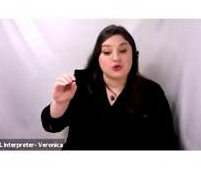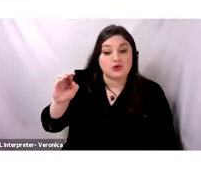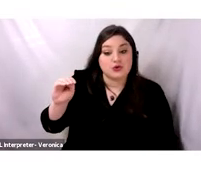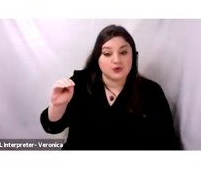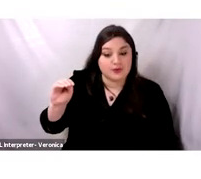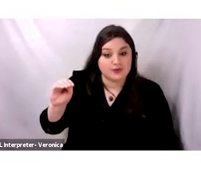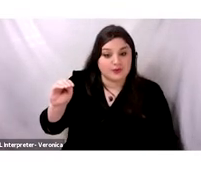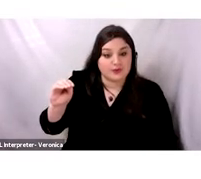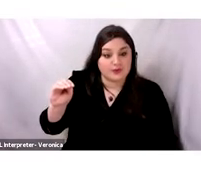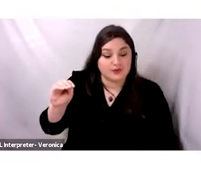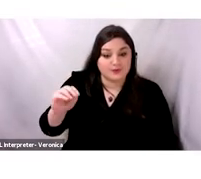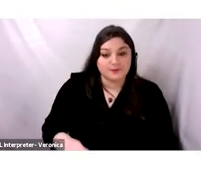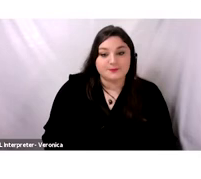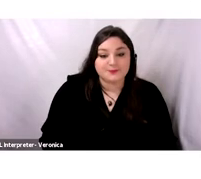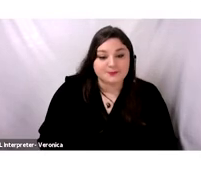link.